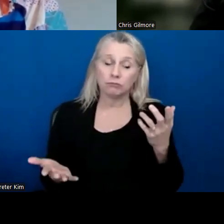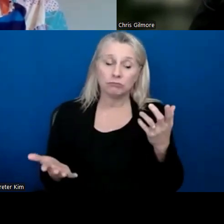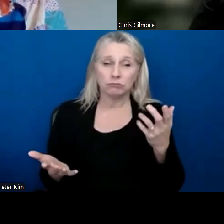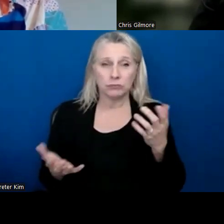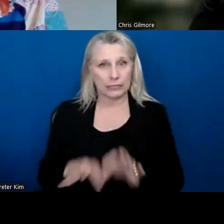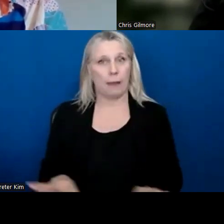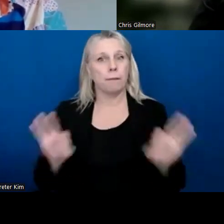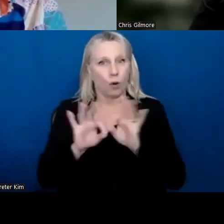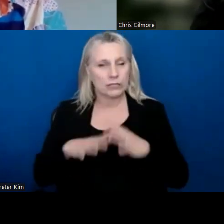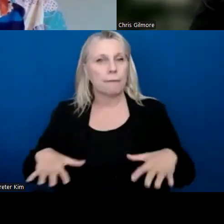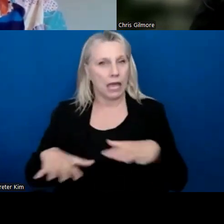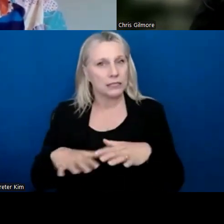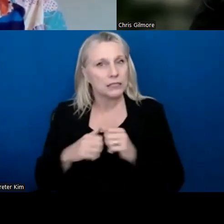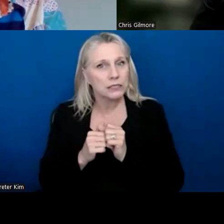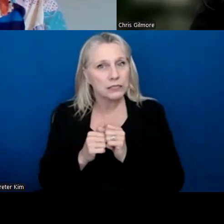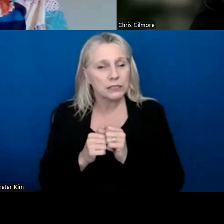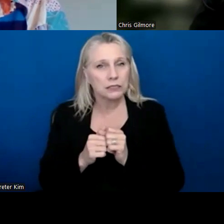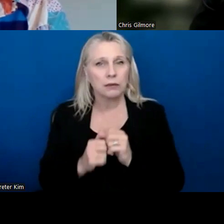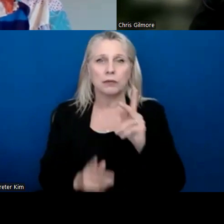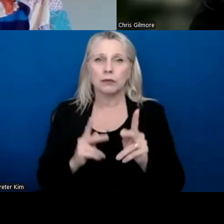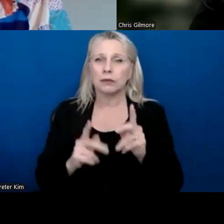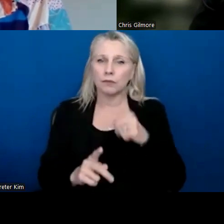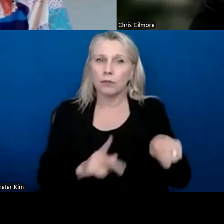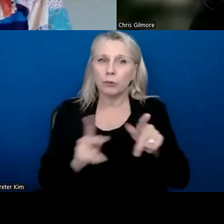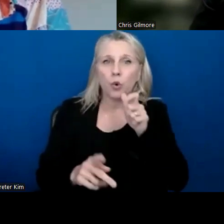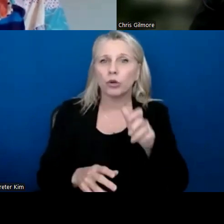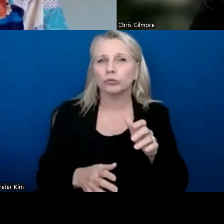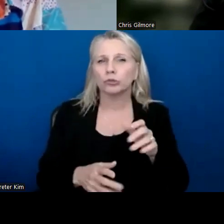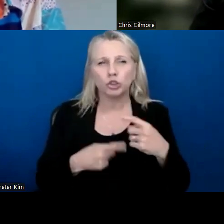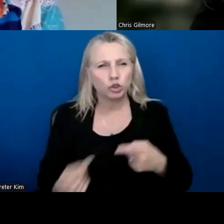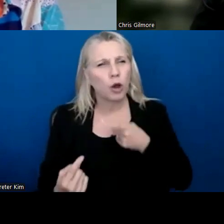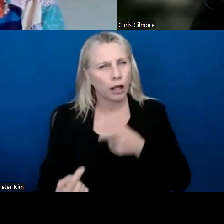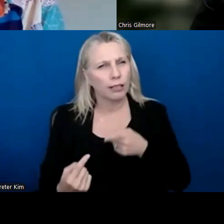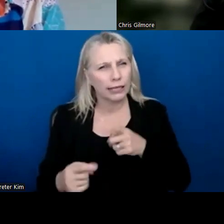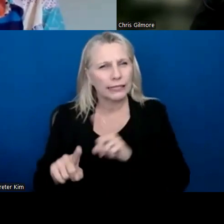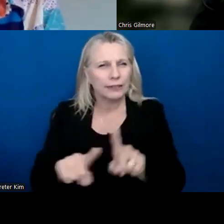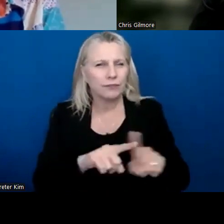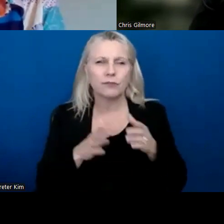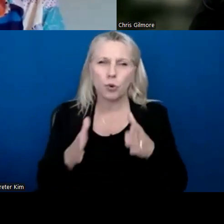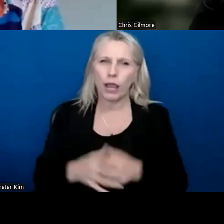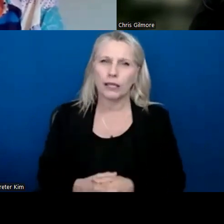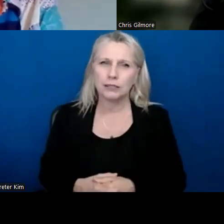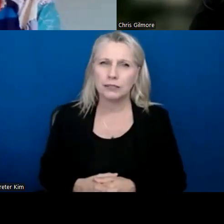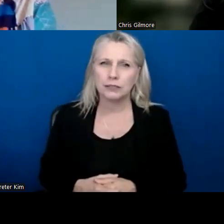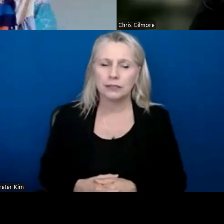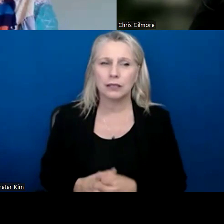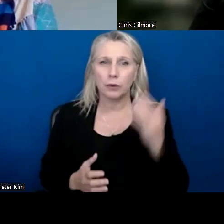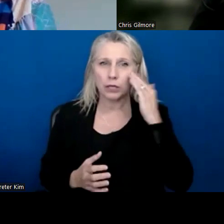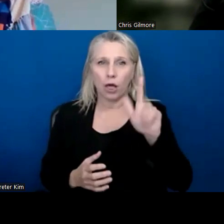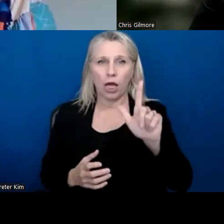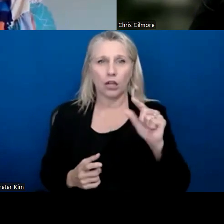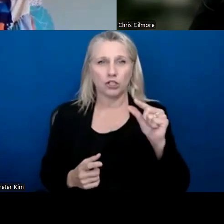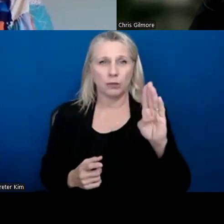important space, especially for those that might be struggling, um, in a lot of different ways. And we know our LGBTQ